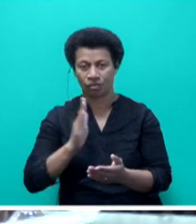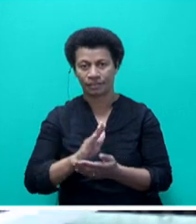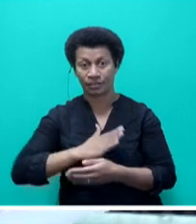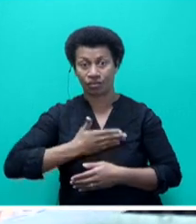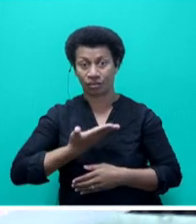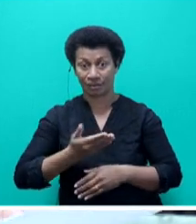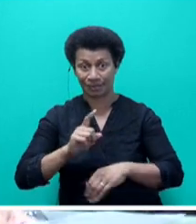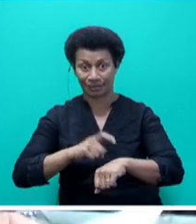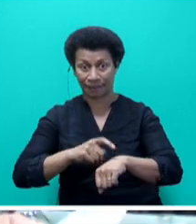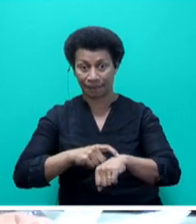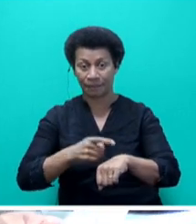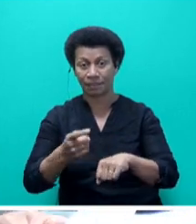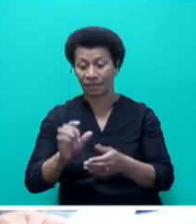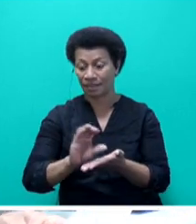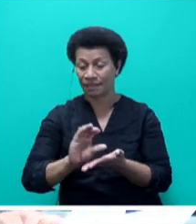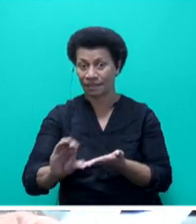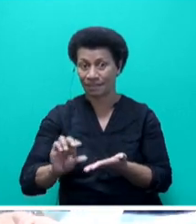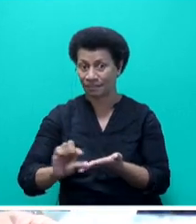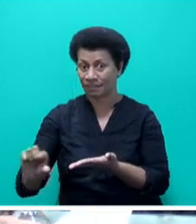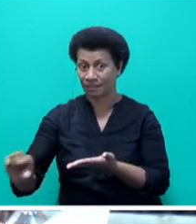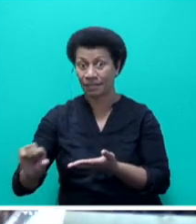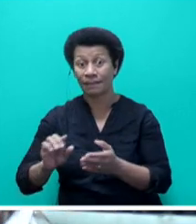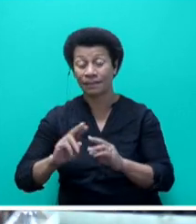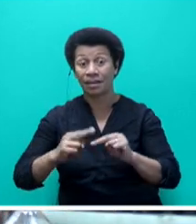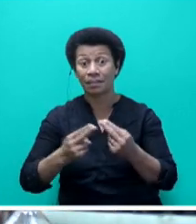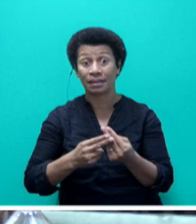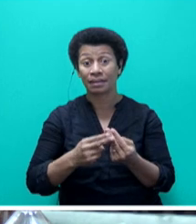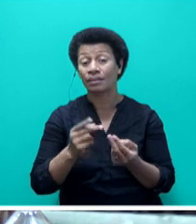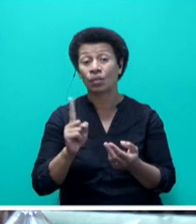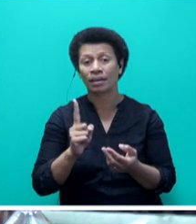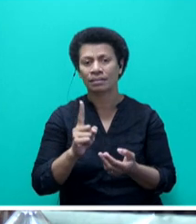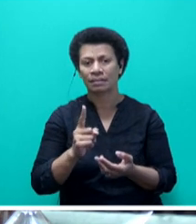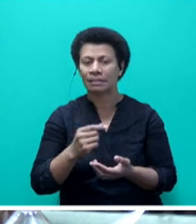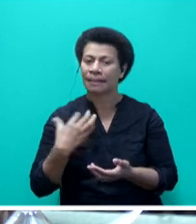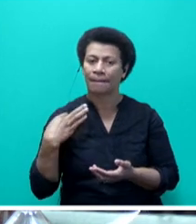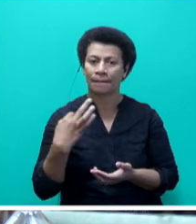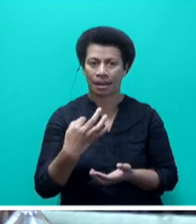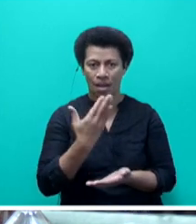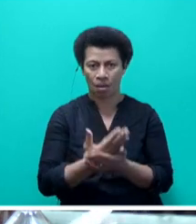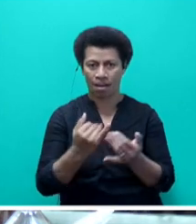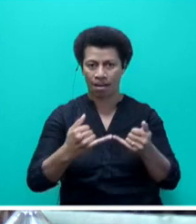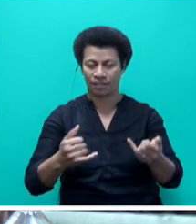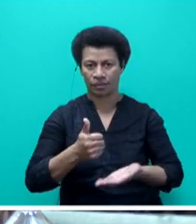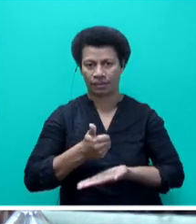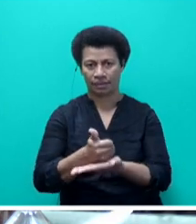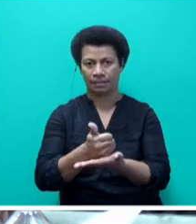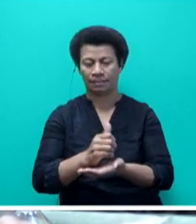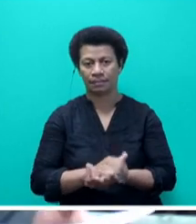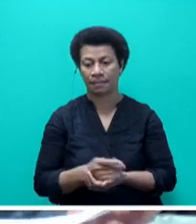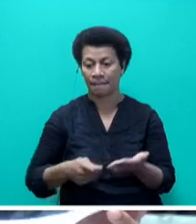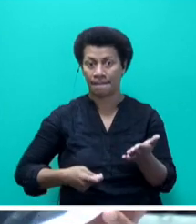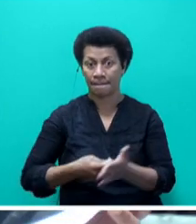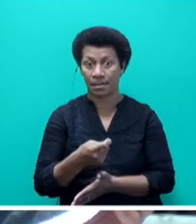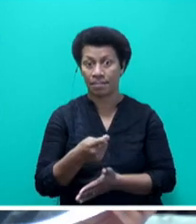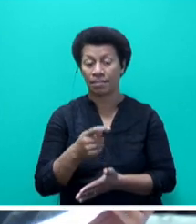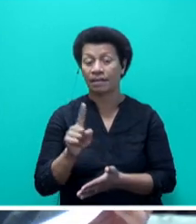time, a deployment of funds, families are strongly encouraged to apply online for assistance. Mr. Speaker, sir, payments for these will